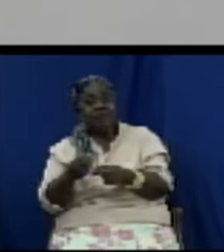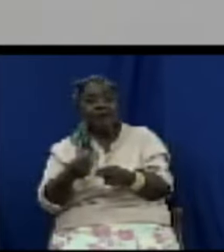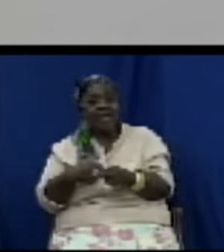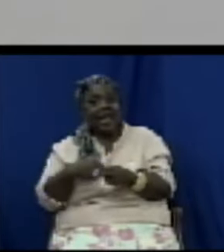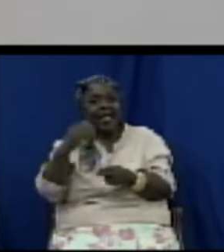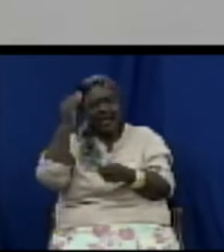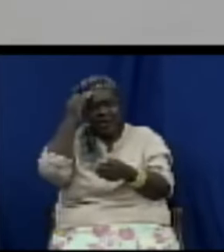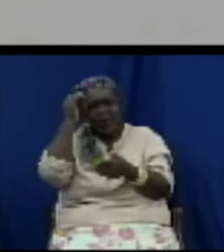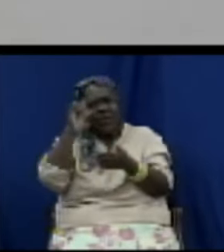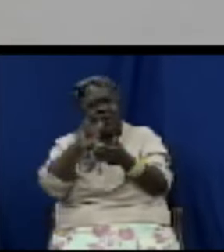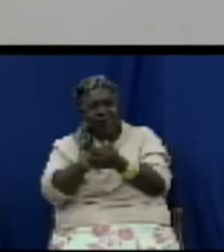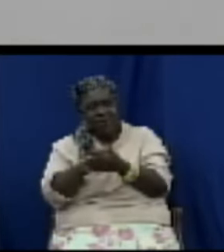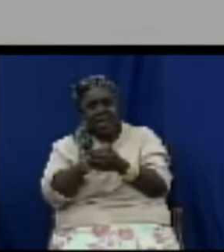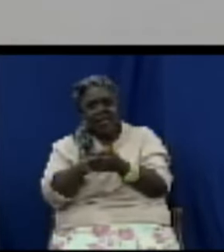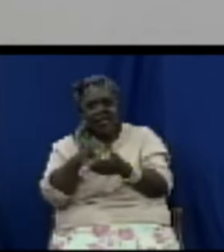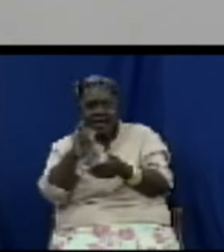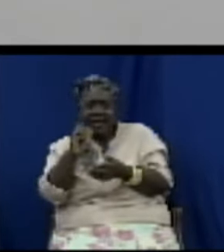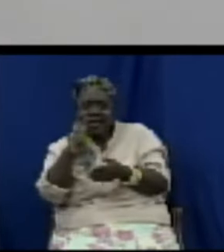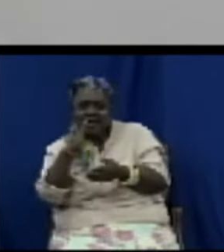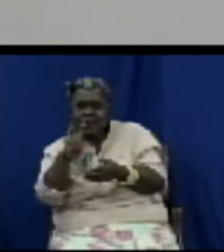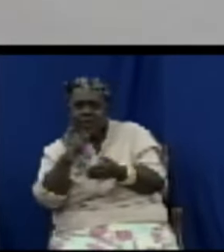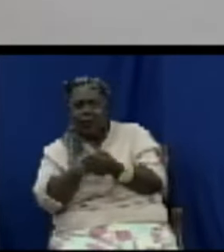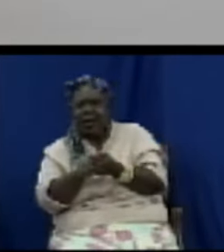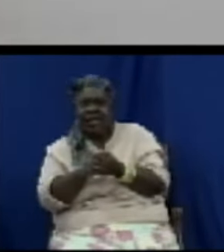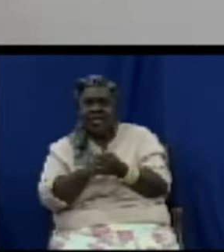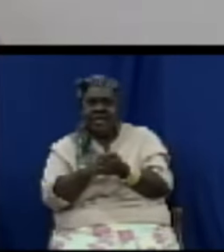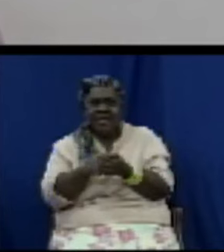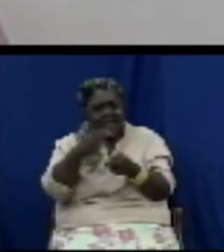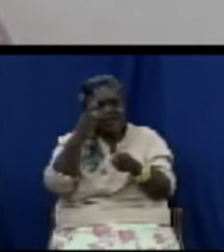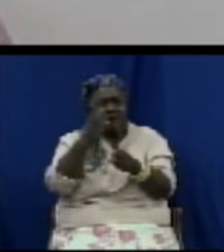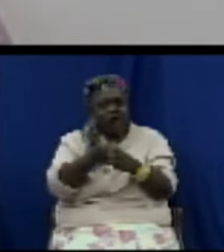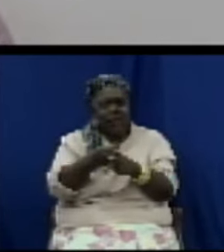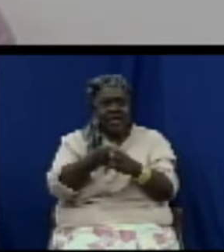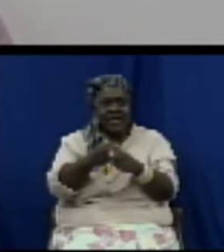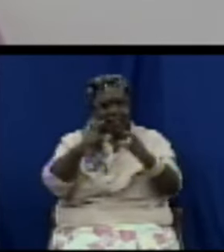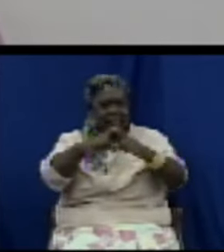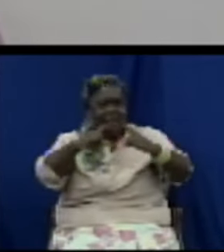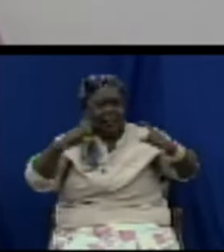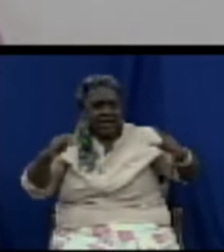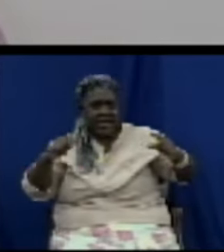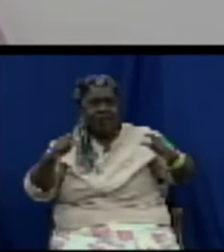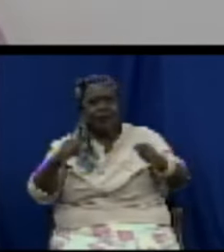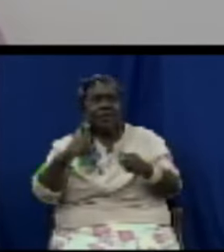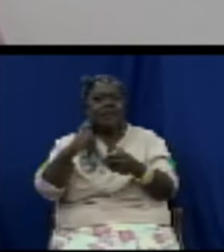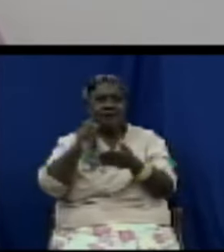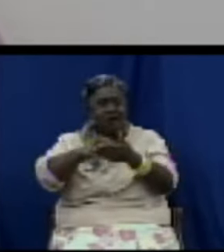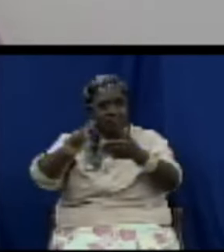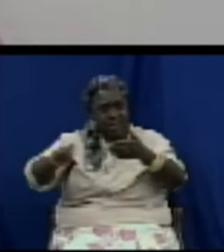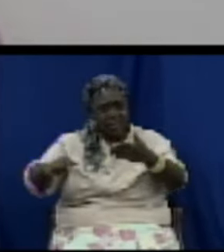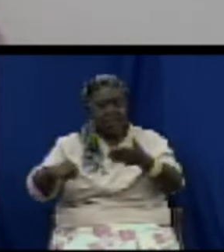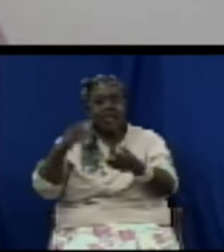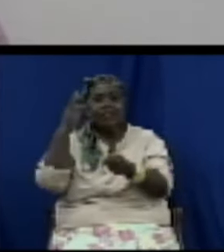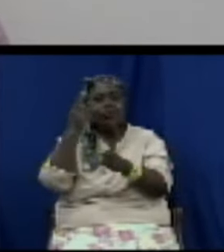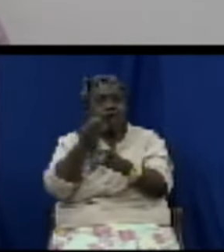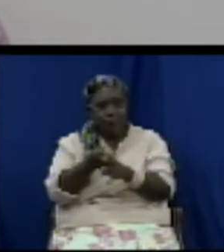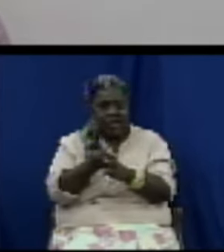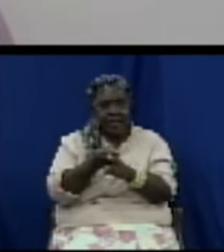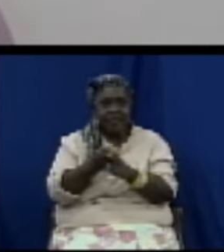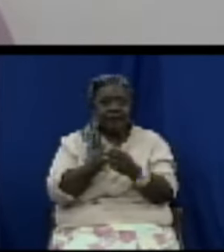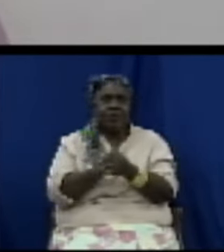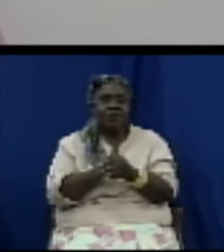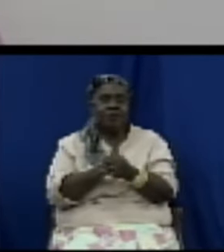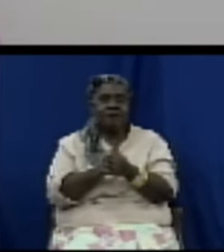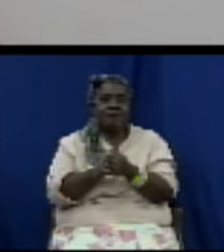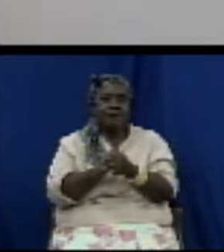cricks made with real flour I recall a couple months no a couple years ago when there